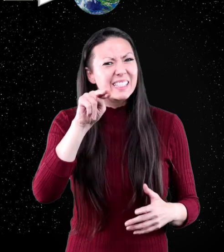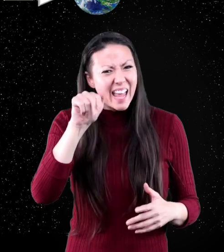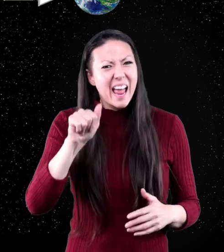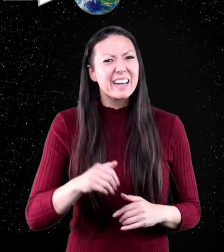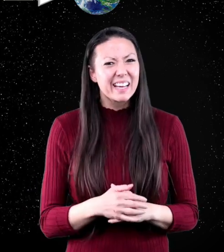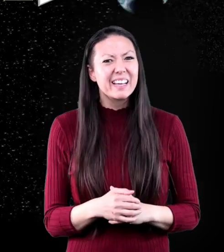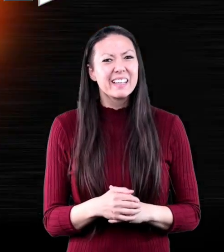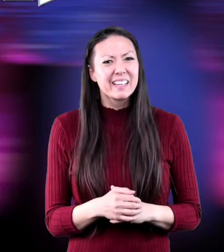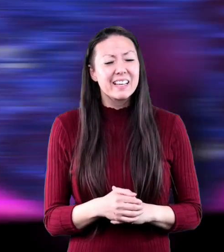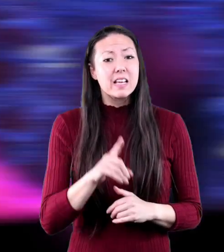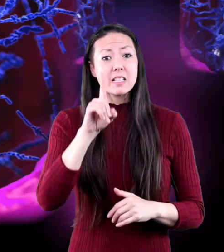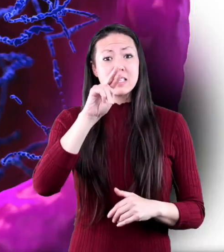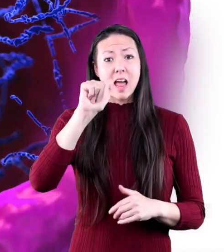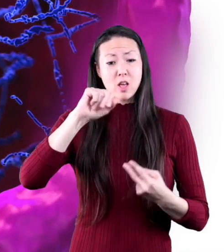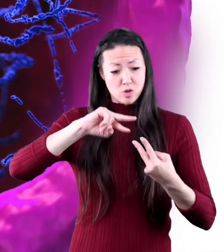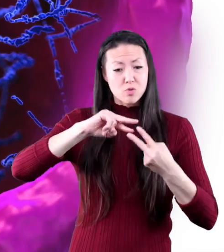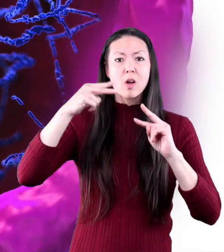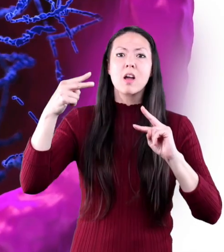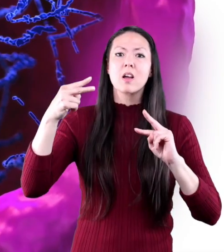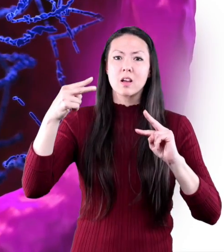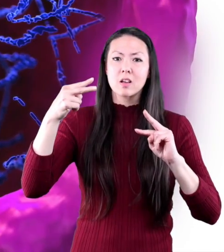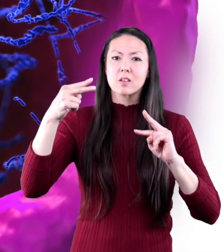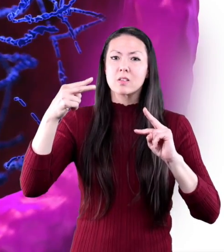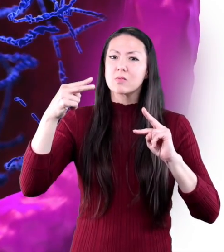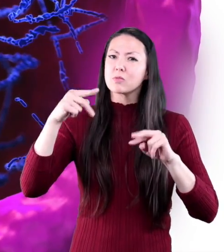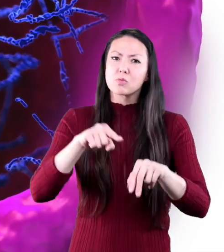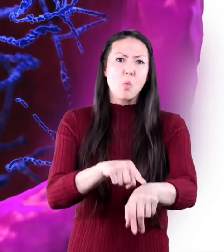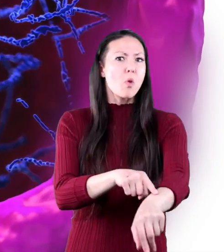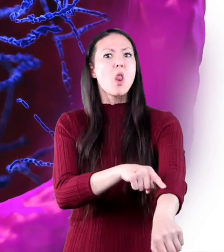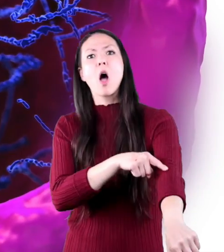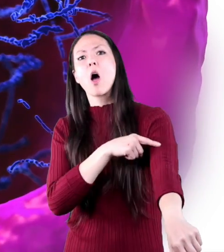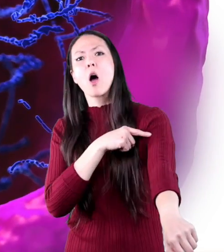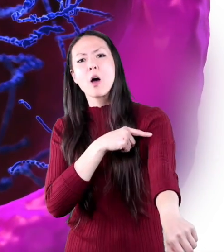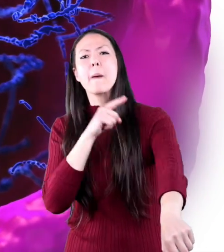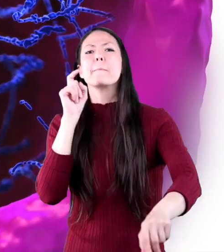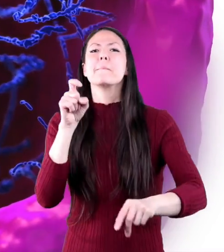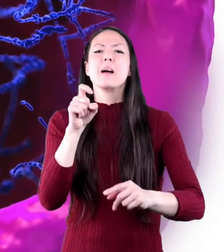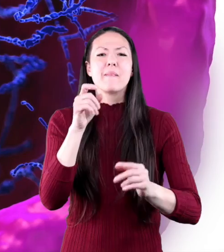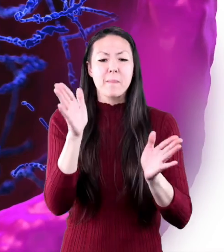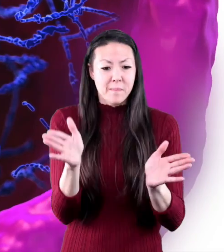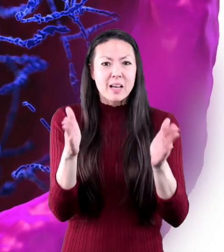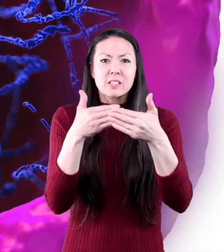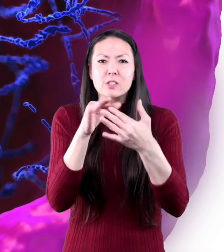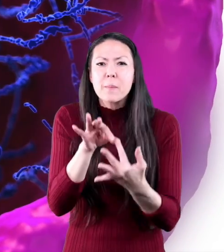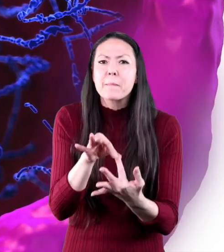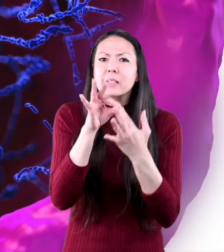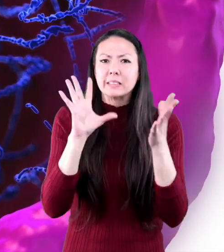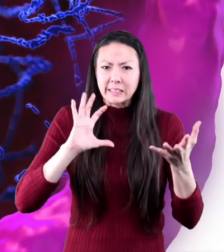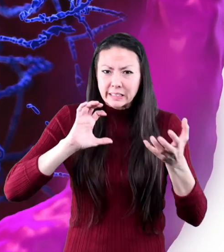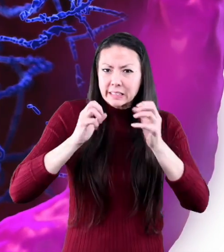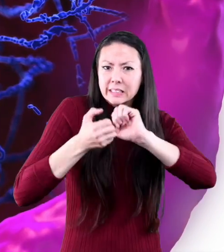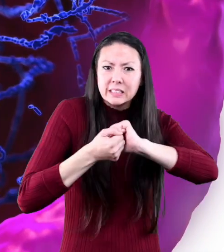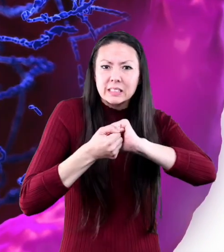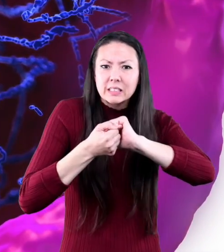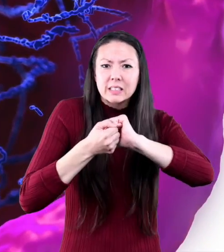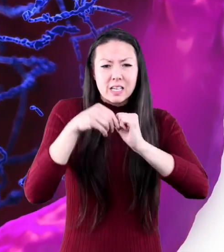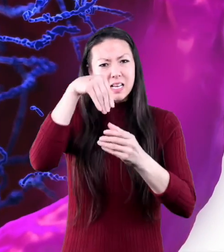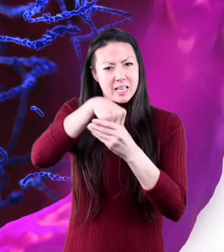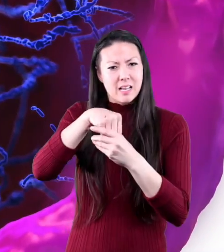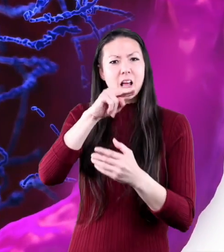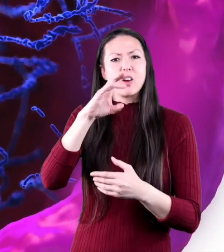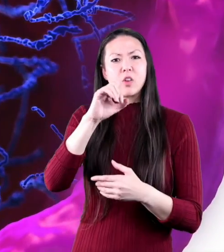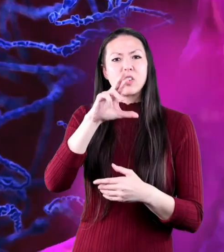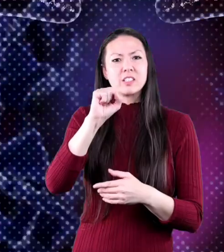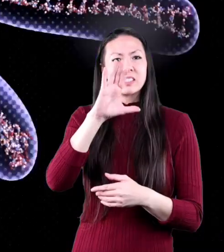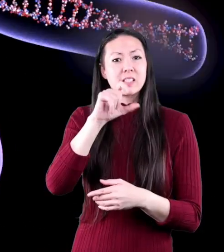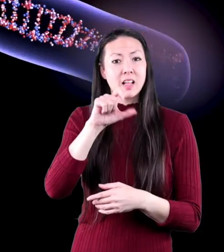lot of DNA. DNA strands are so long that they must be packaged special so they can fit into the nucleus